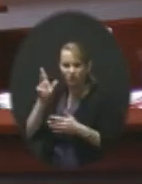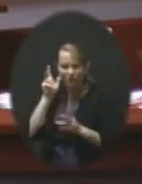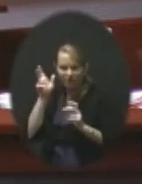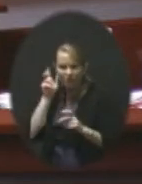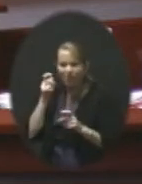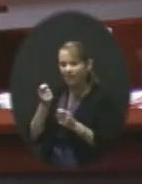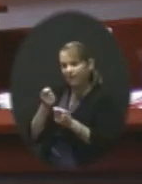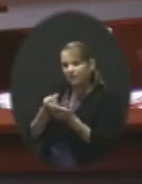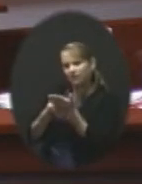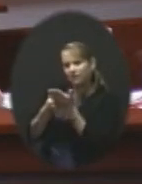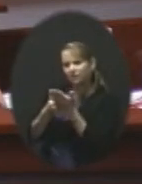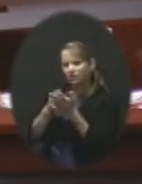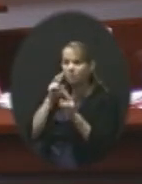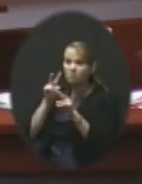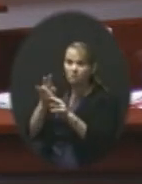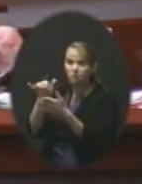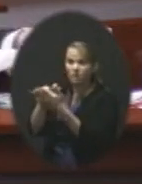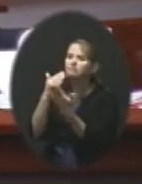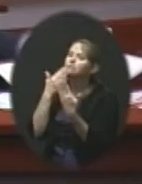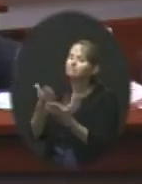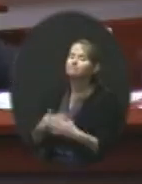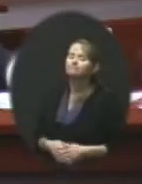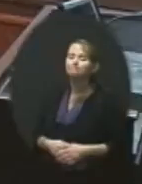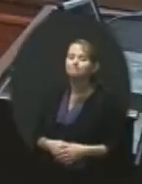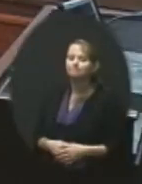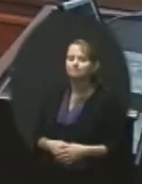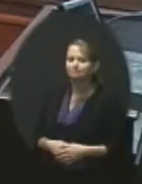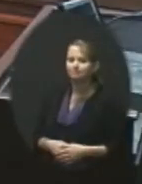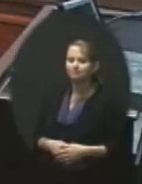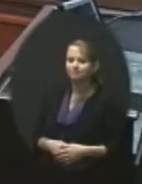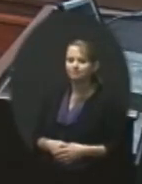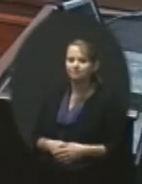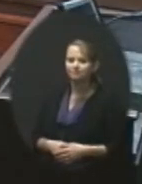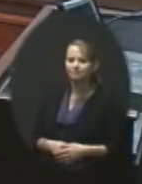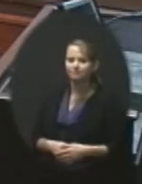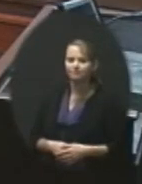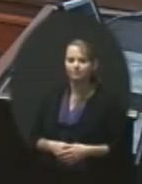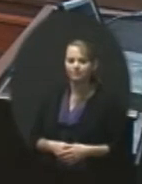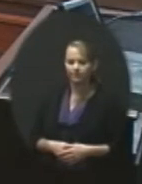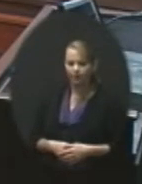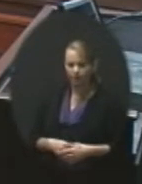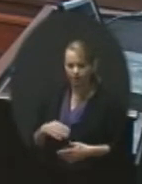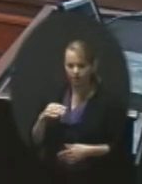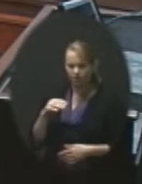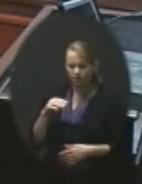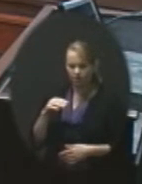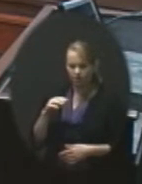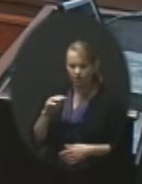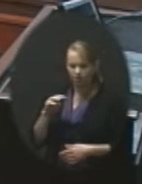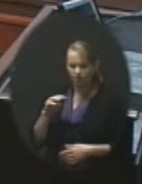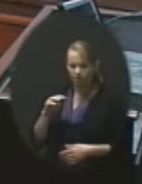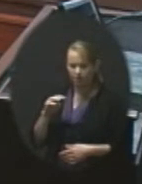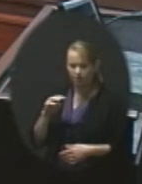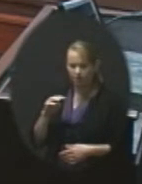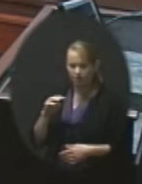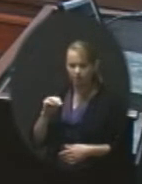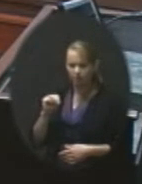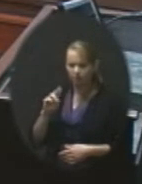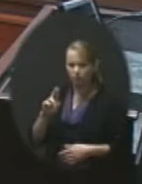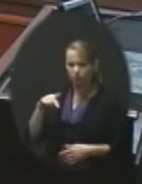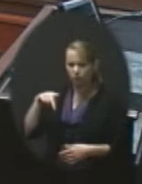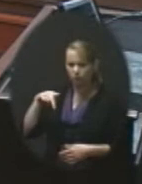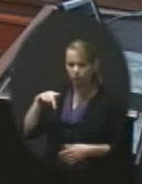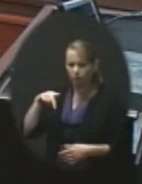so we'll look forward to that. Thank you. Thank you. I'd like to make one comment. In all the talk, Dr. Berry, about the